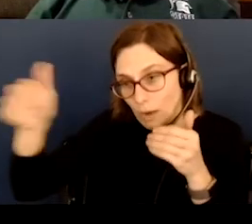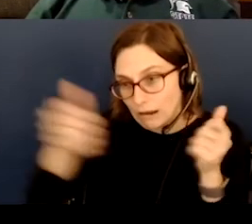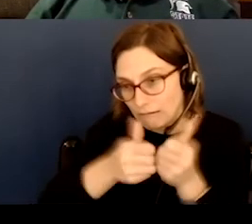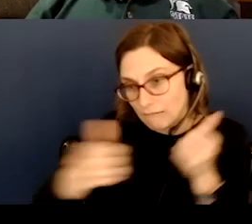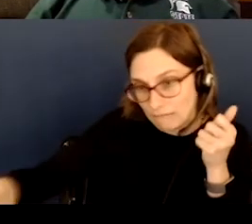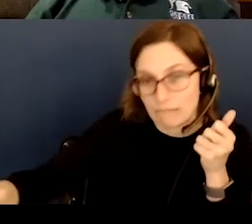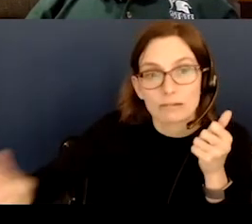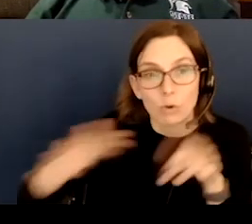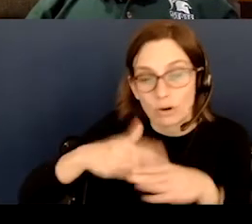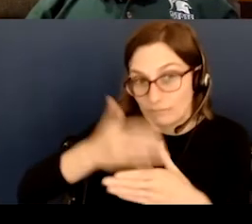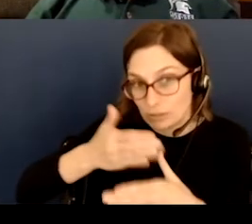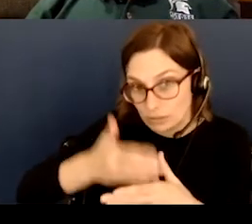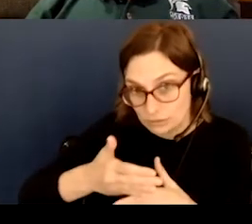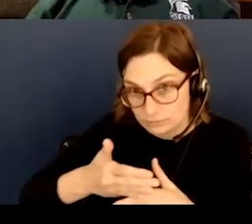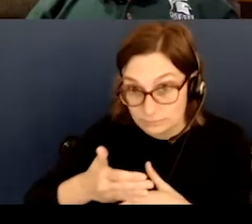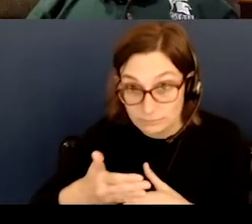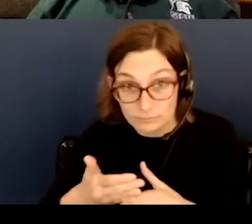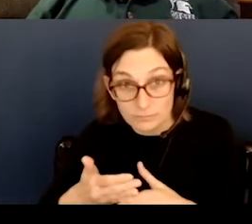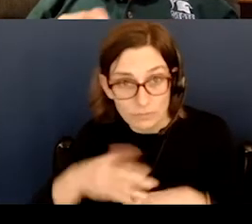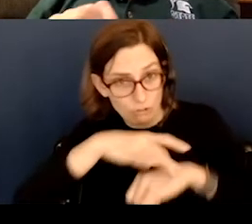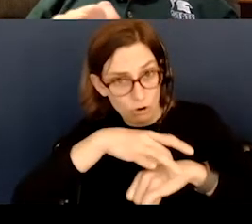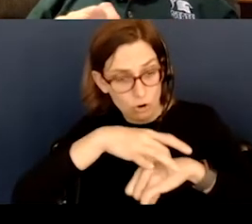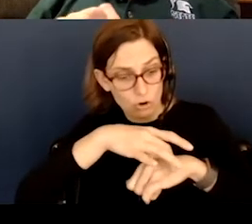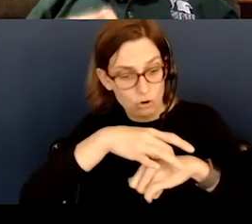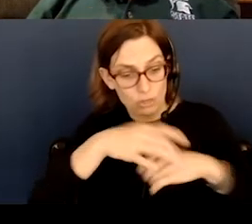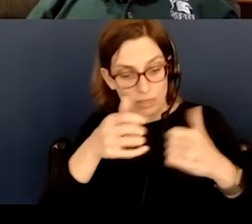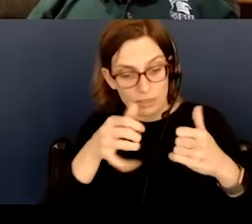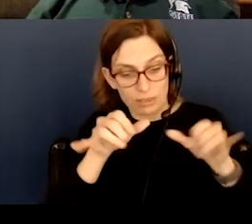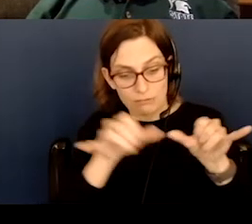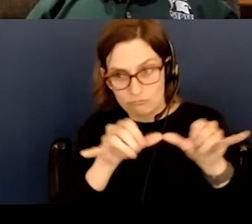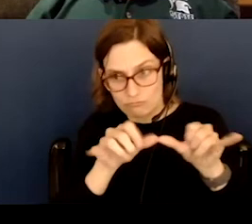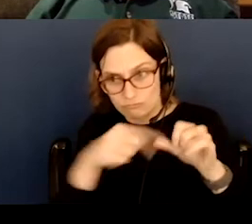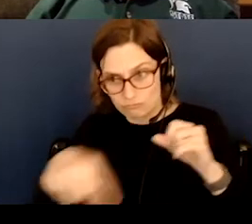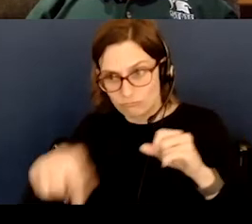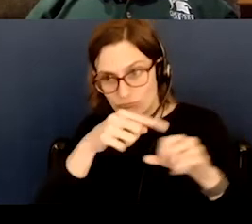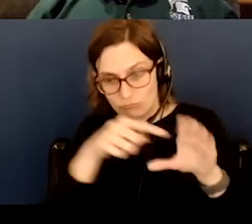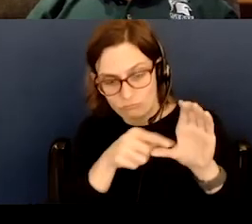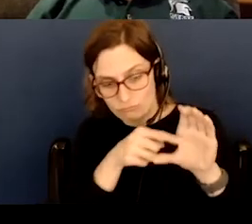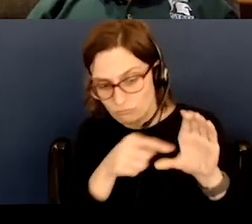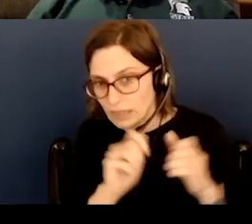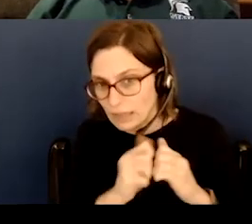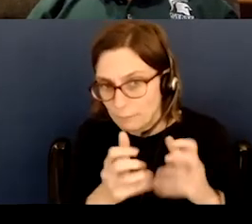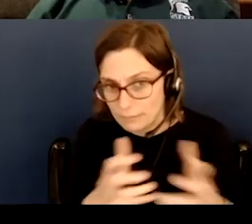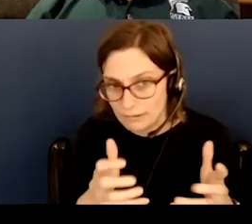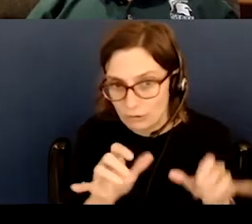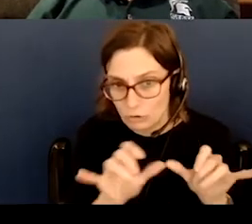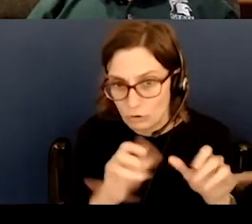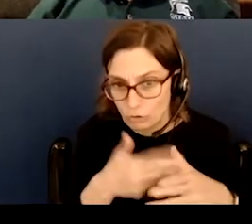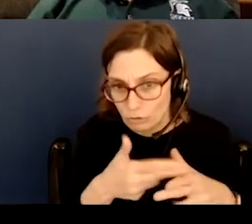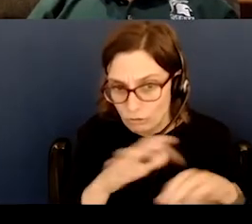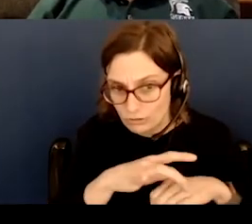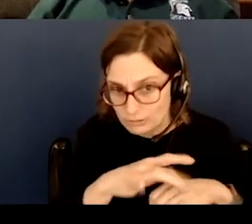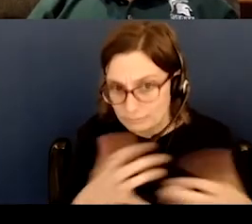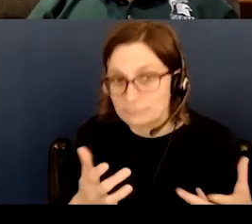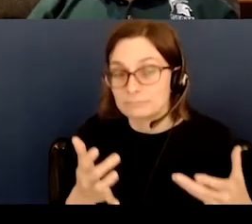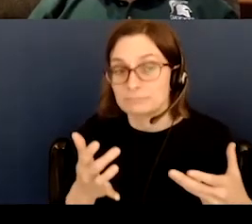But what is the earth's radius? By the time that he had been doing this, by the time that